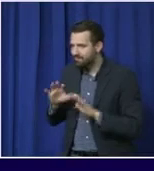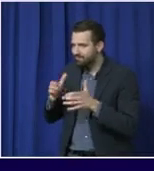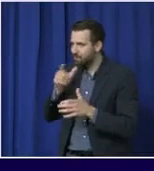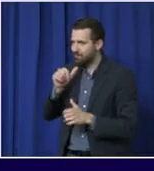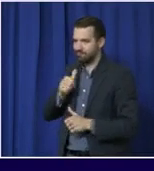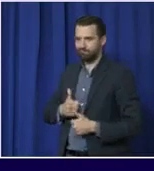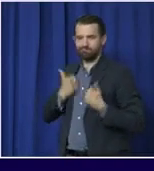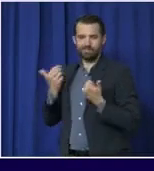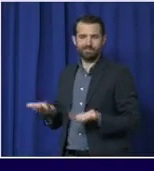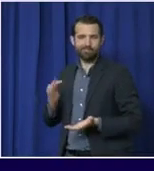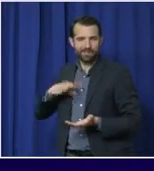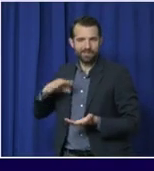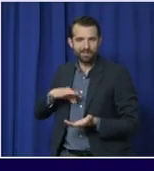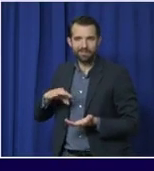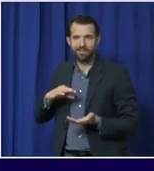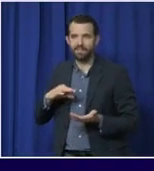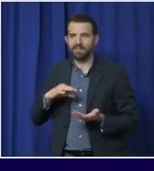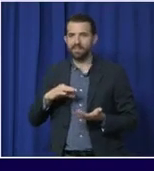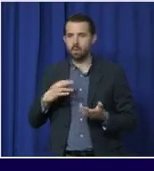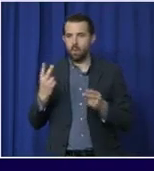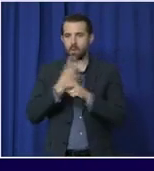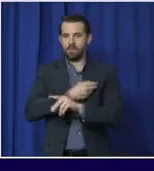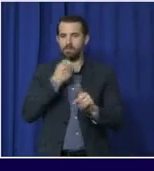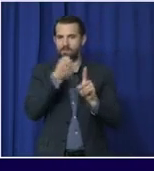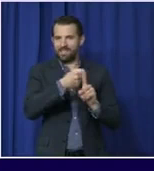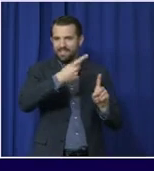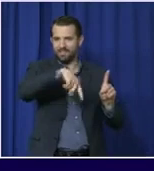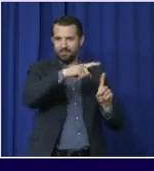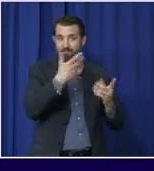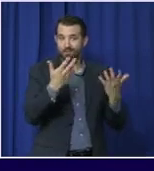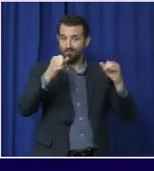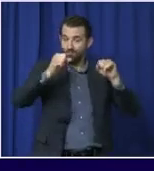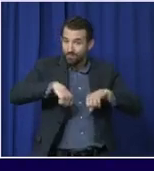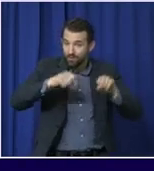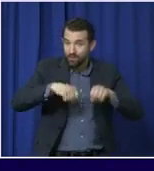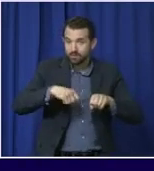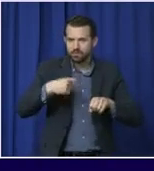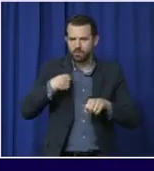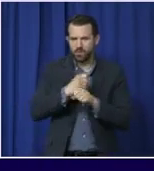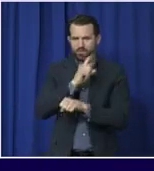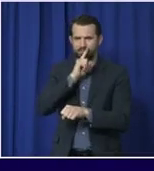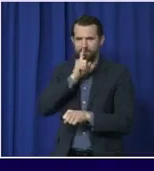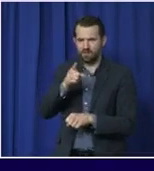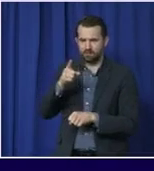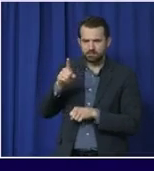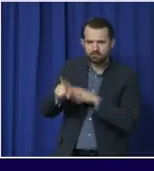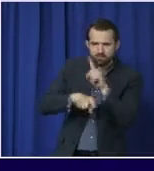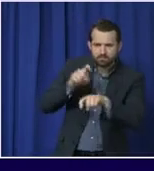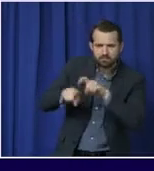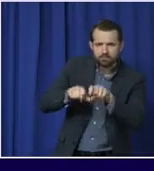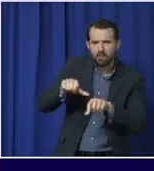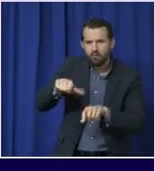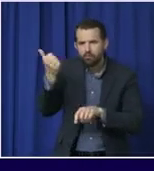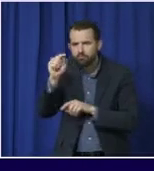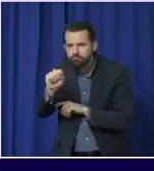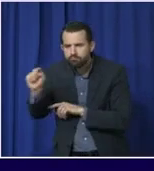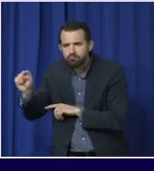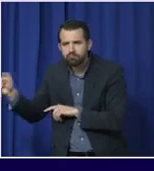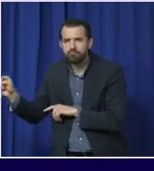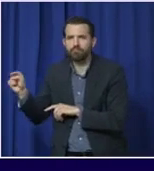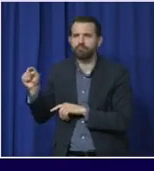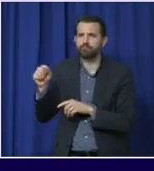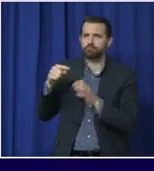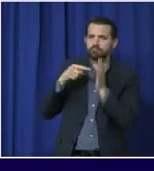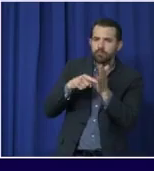higher risk for discrimination, we're also making sure we ask about other things that might be going on. For example, making